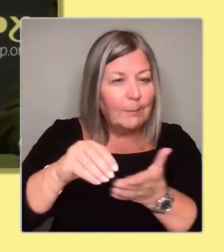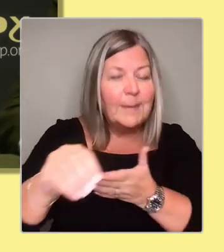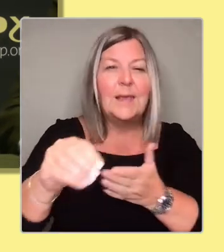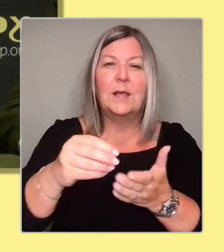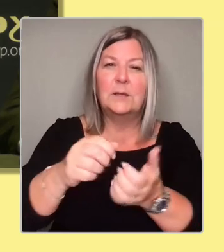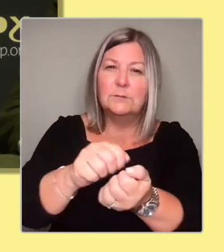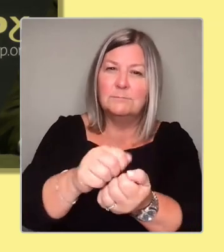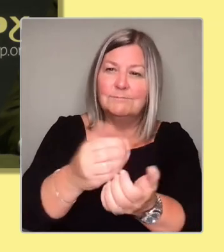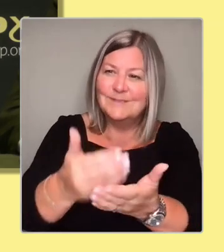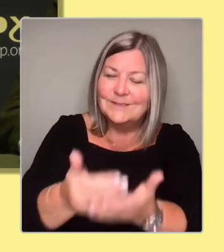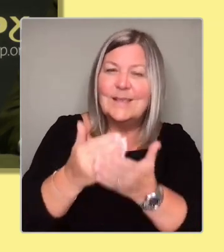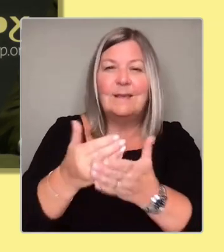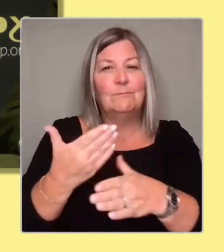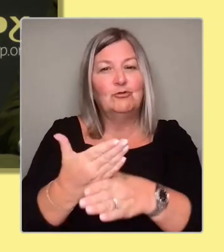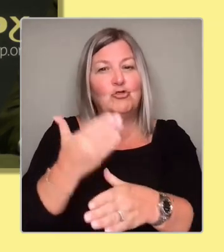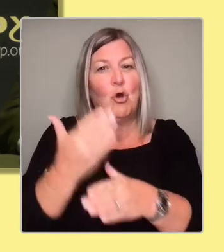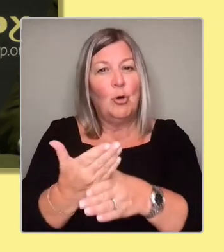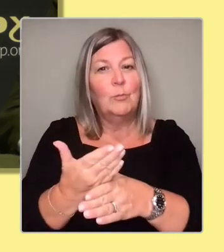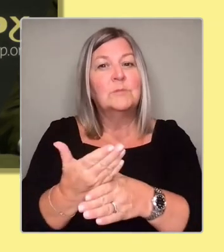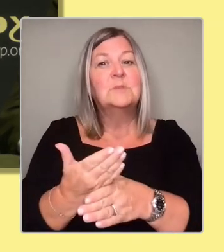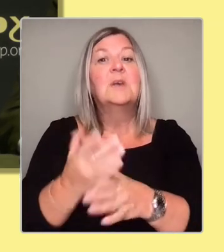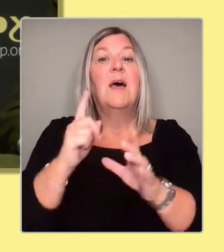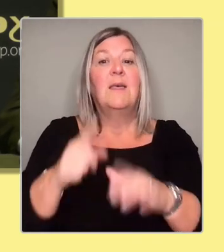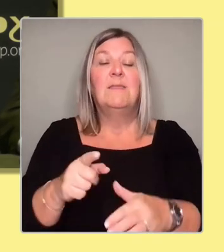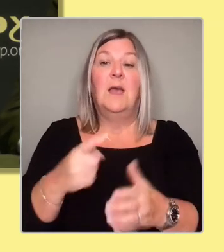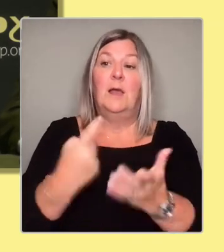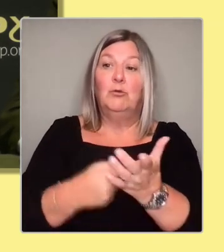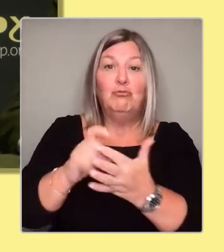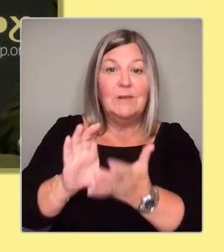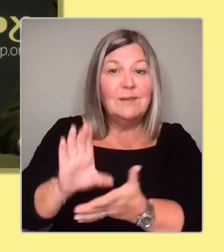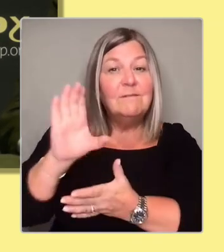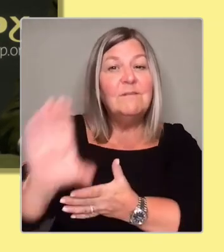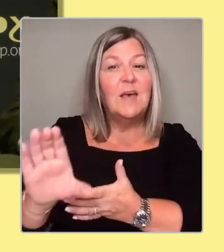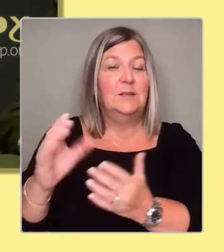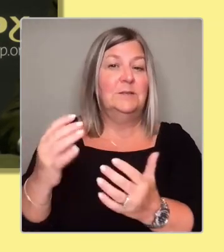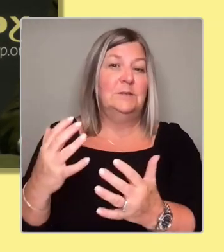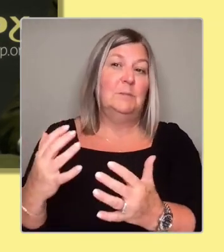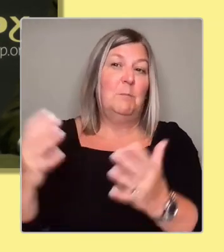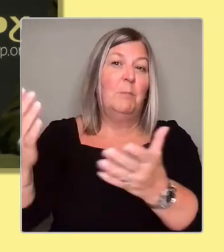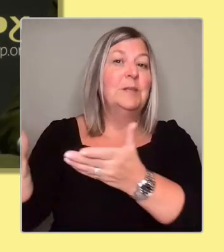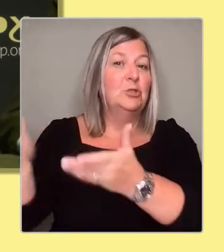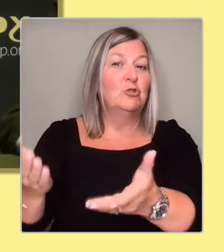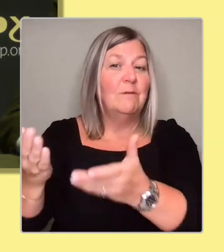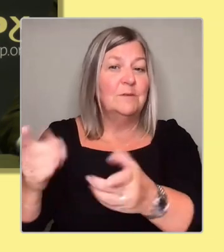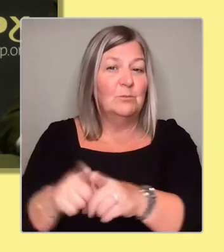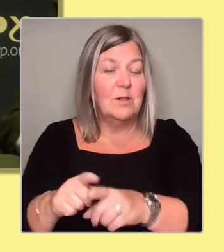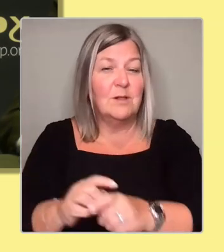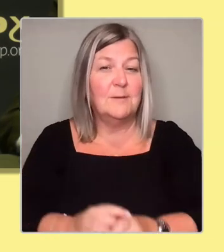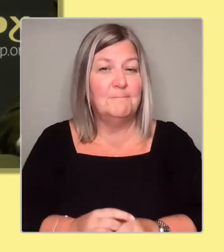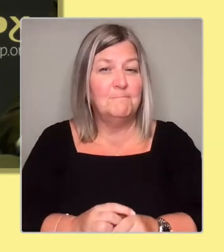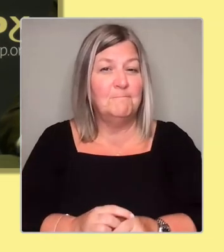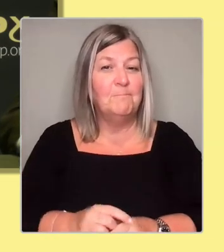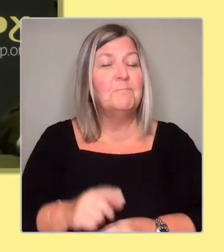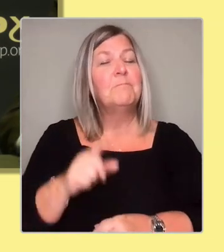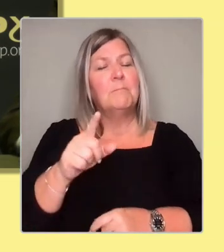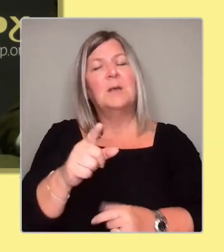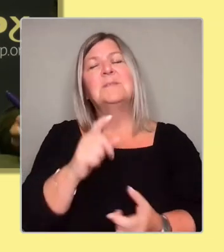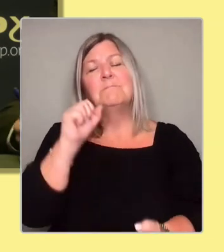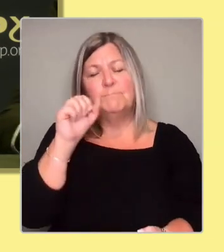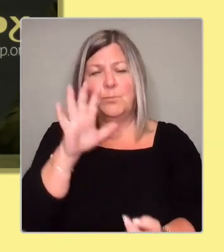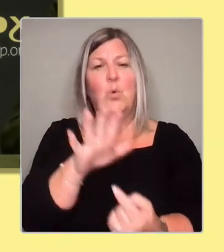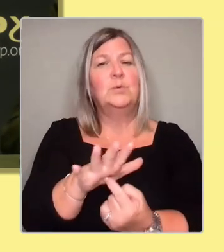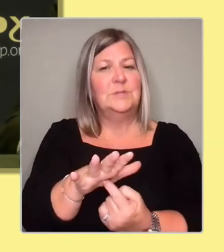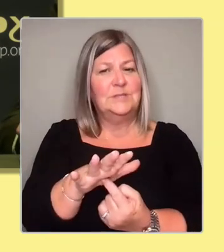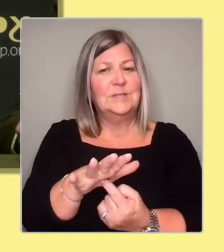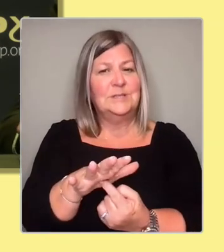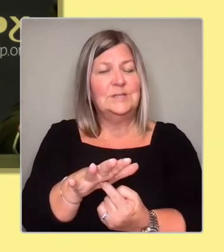public services. So for me, that economic prosperity point is non-negotiable because I think it's so fundamental to our agenda as